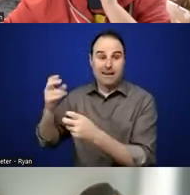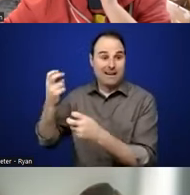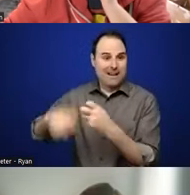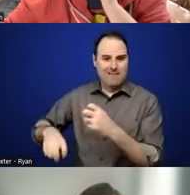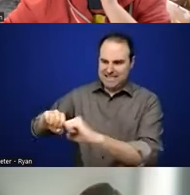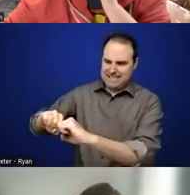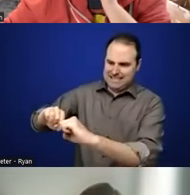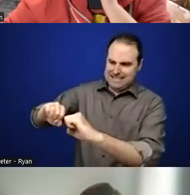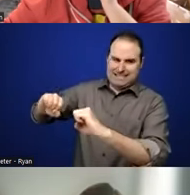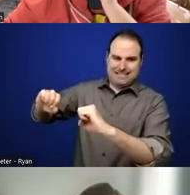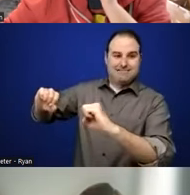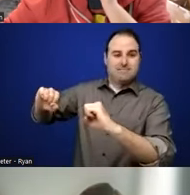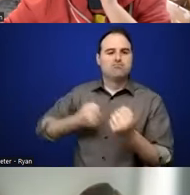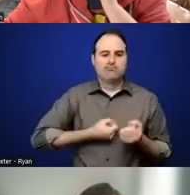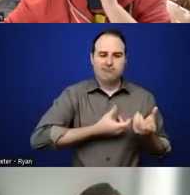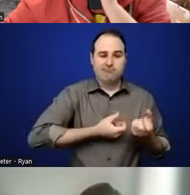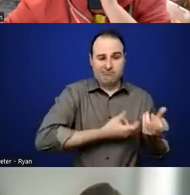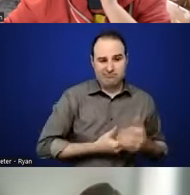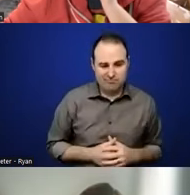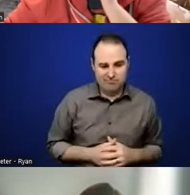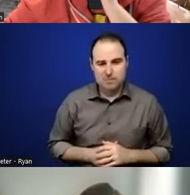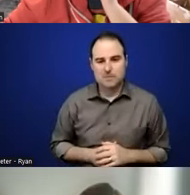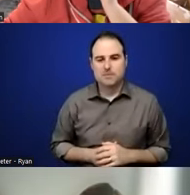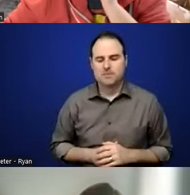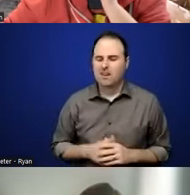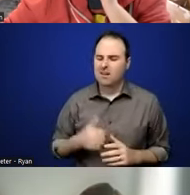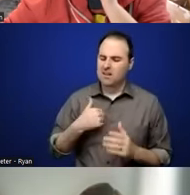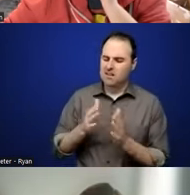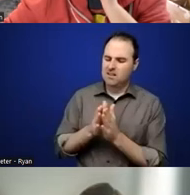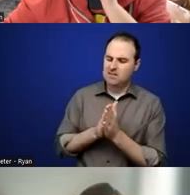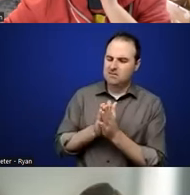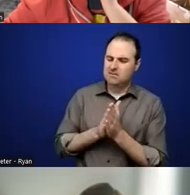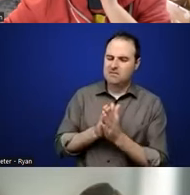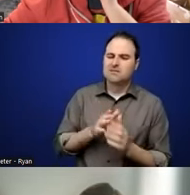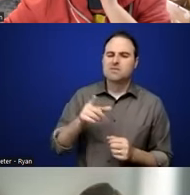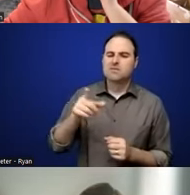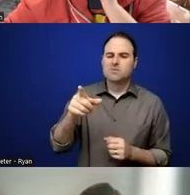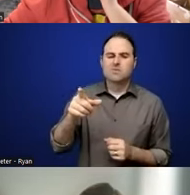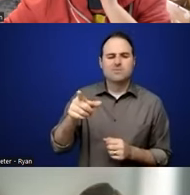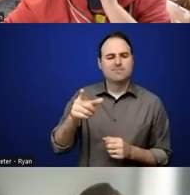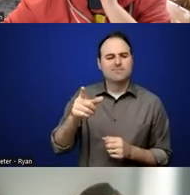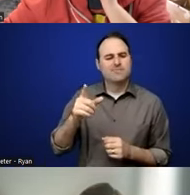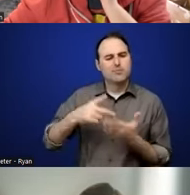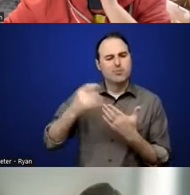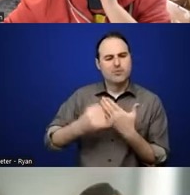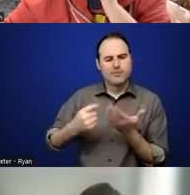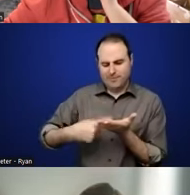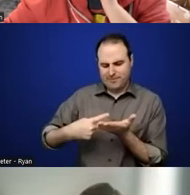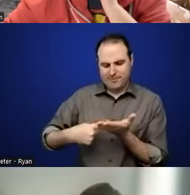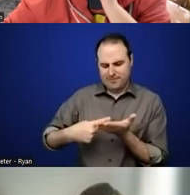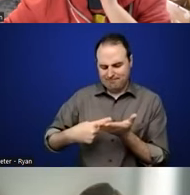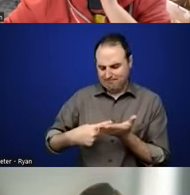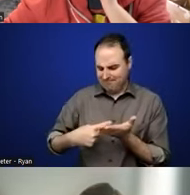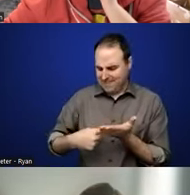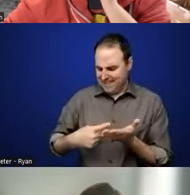project. Um, I'm interested in the project, in the project that you asked that you began to talk about in terms of, um, I think you